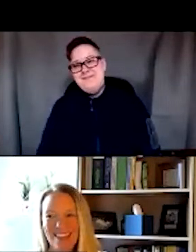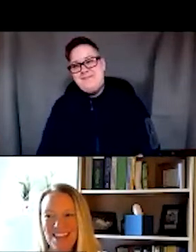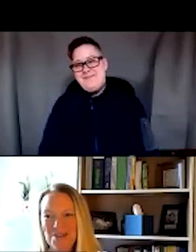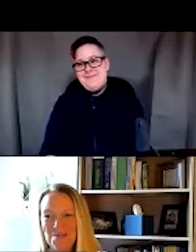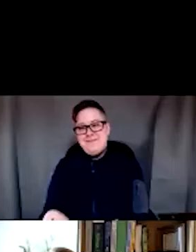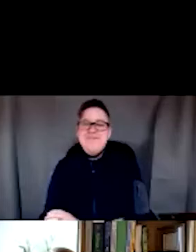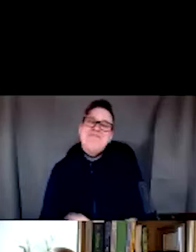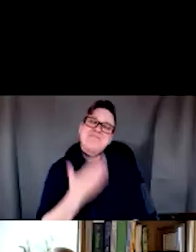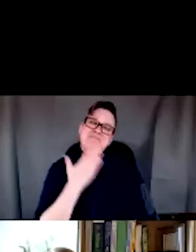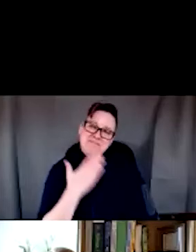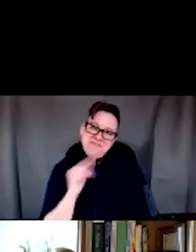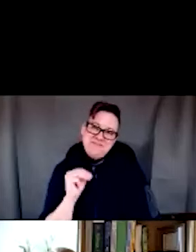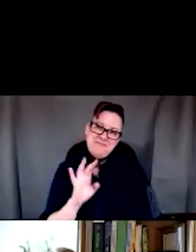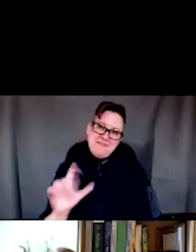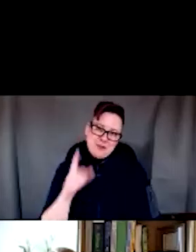Thank you, Mitchell.